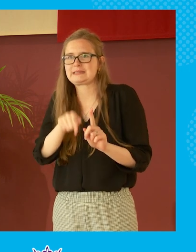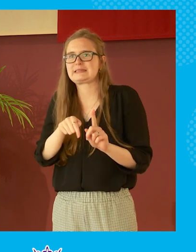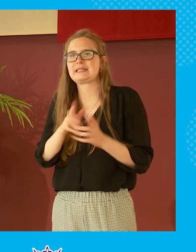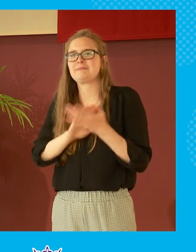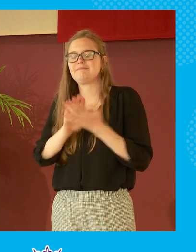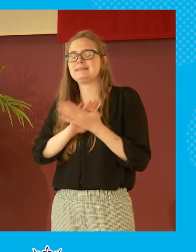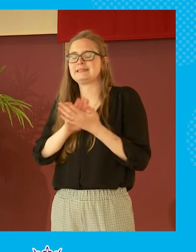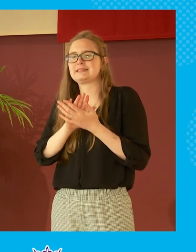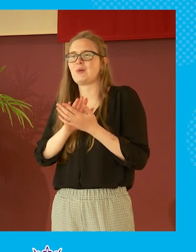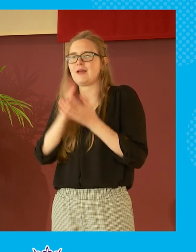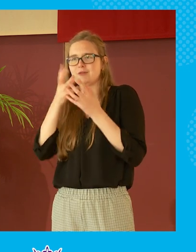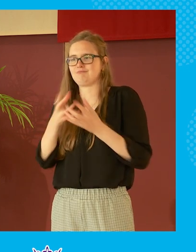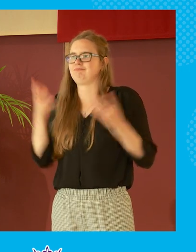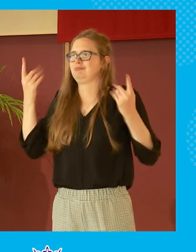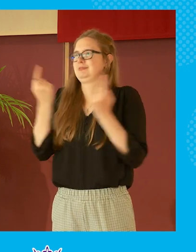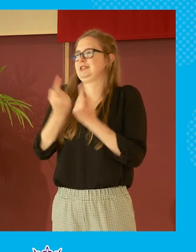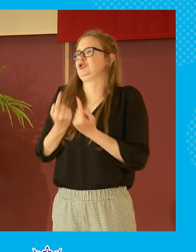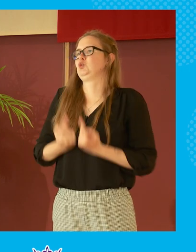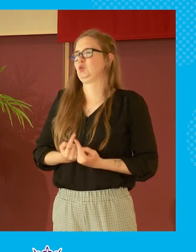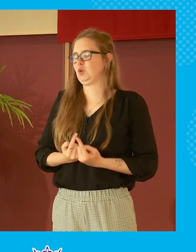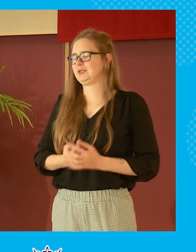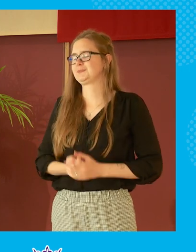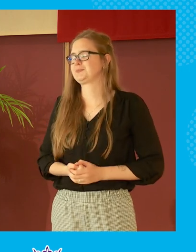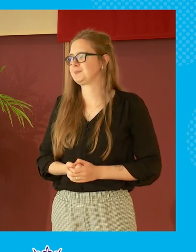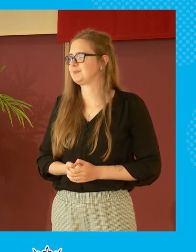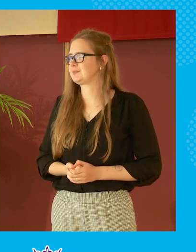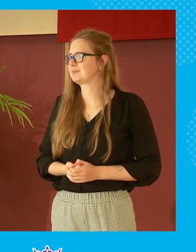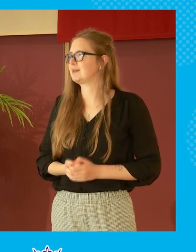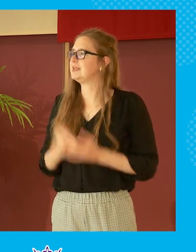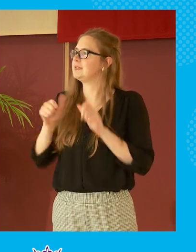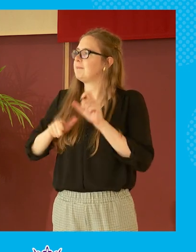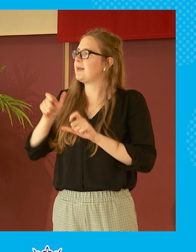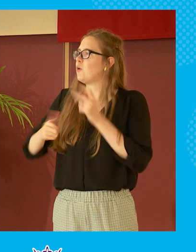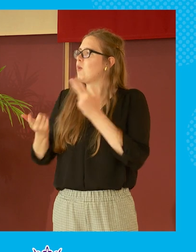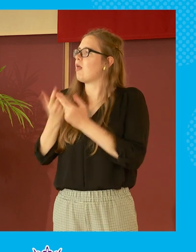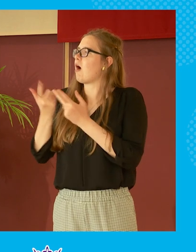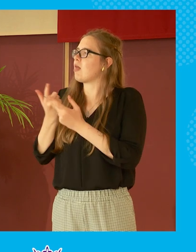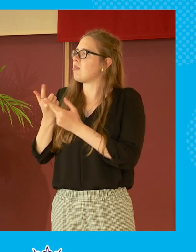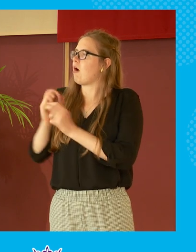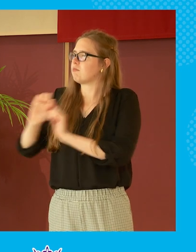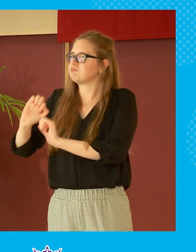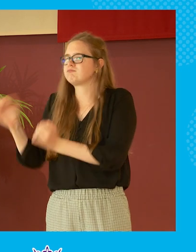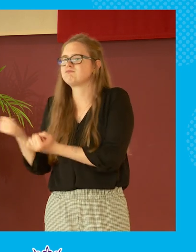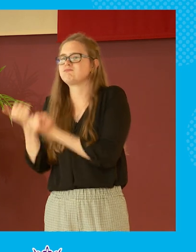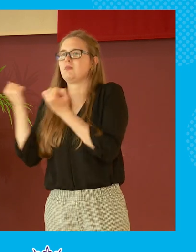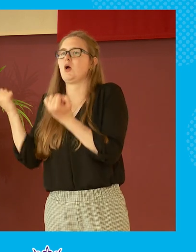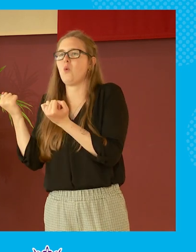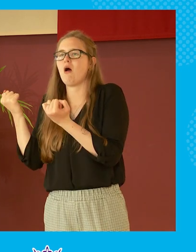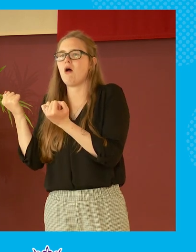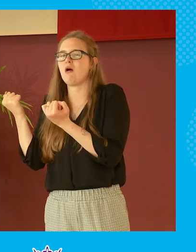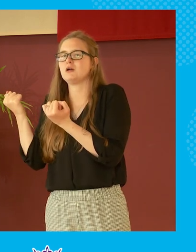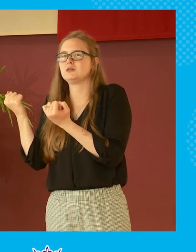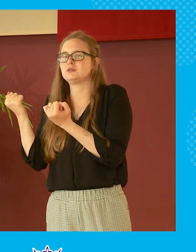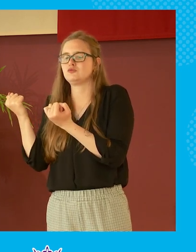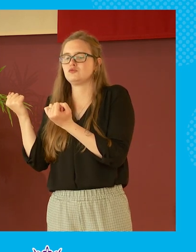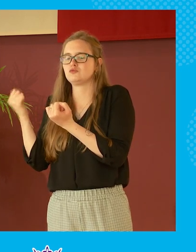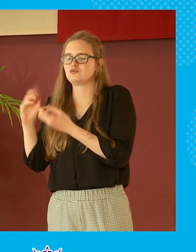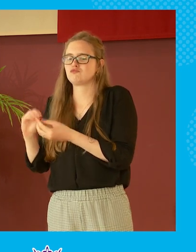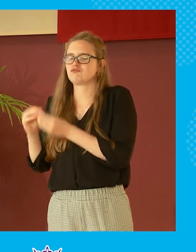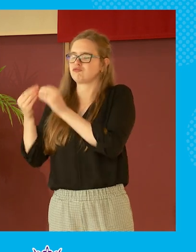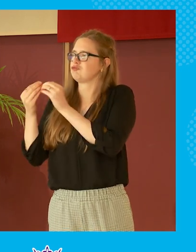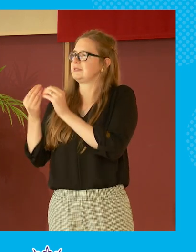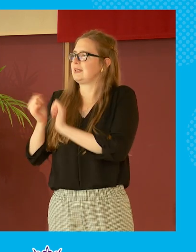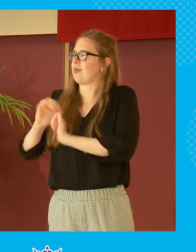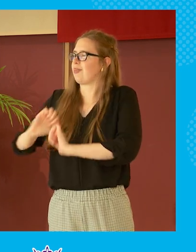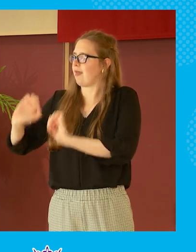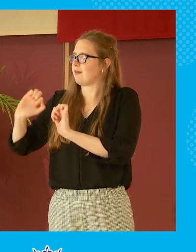an absolutely massive problem uh and it's people with other bases of power who are making that uh making making